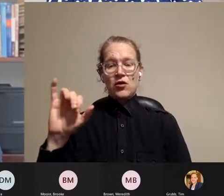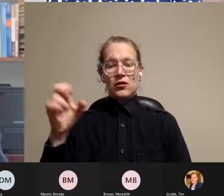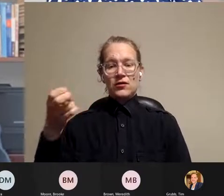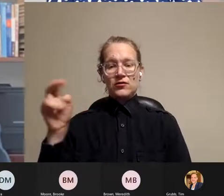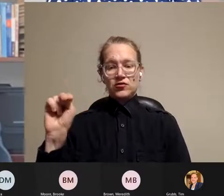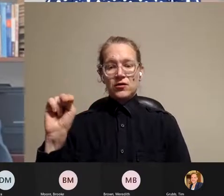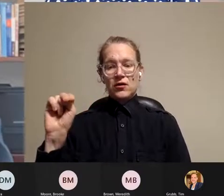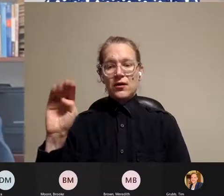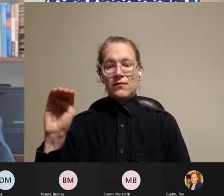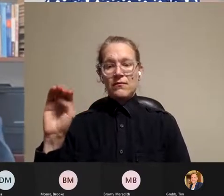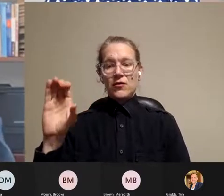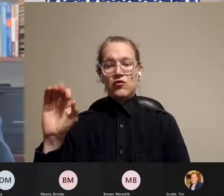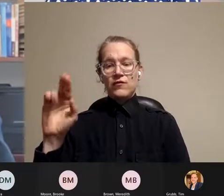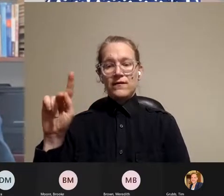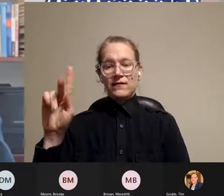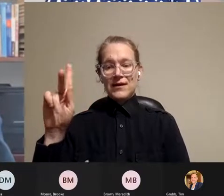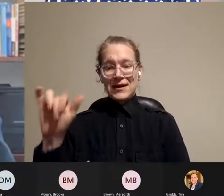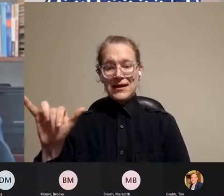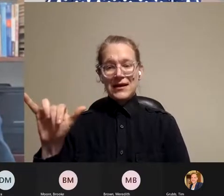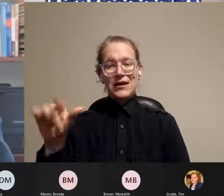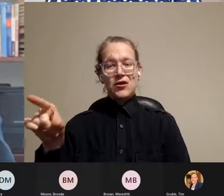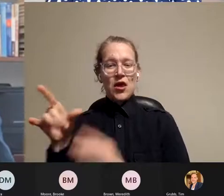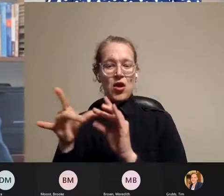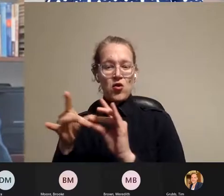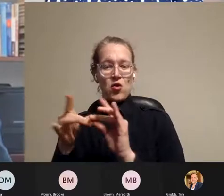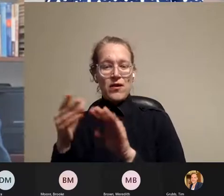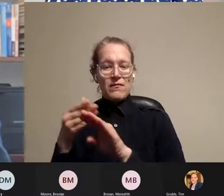before we end the meeting.